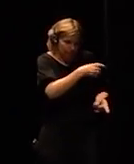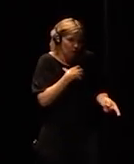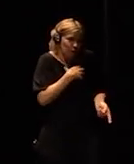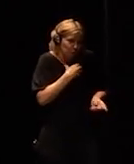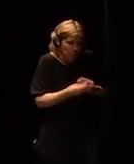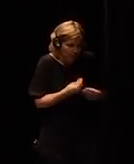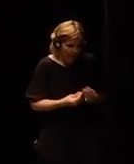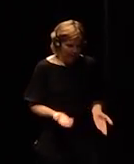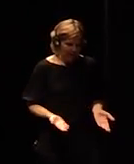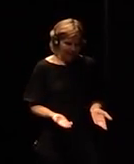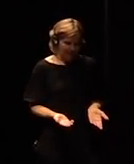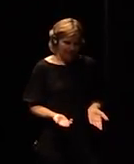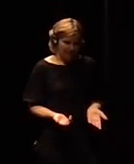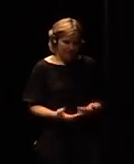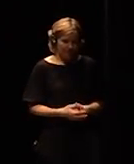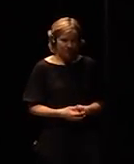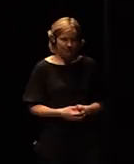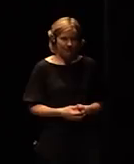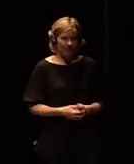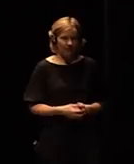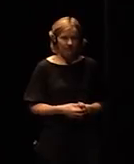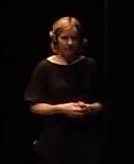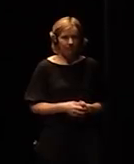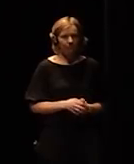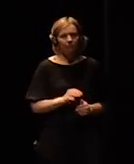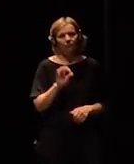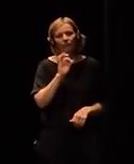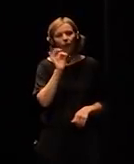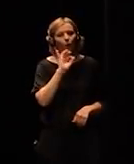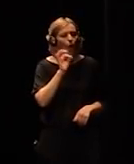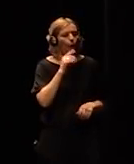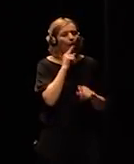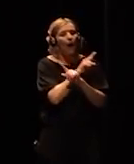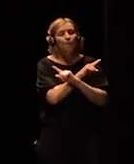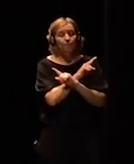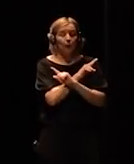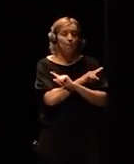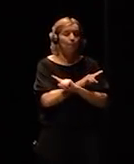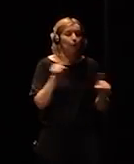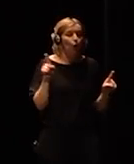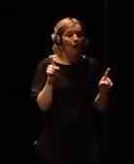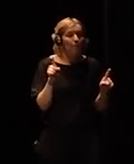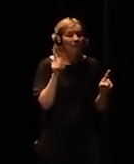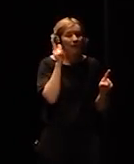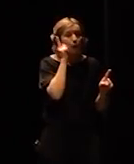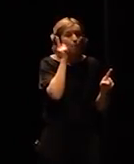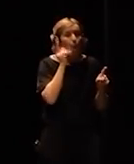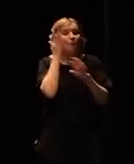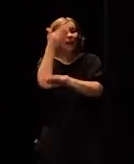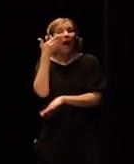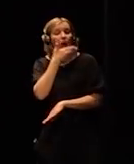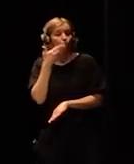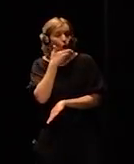provisions of leaving a mobile phone when you go to school maybe that's a good idea like the debating in France that will of course